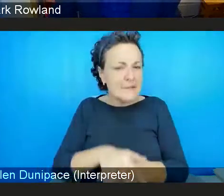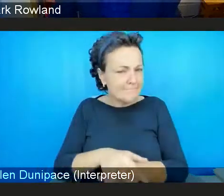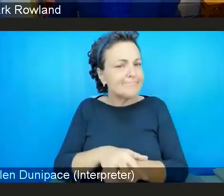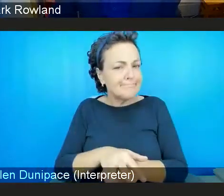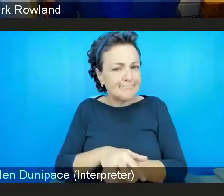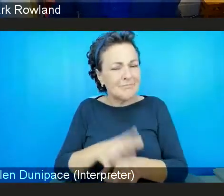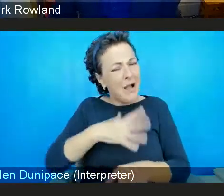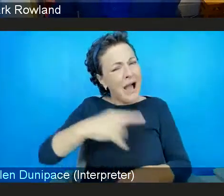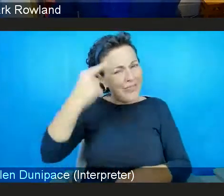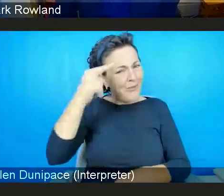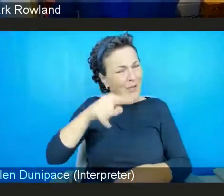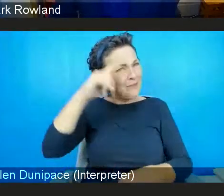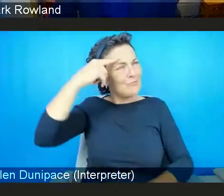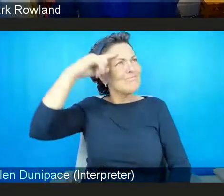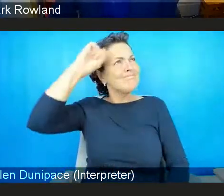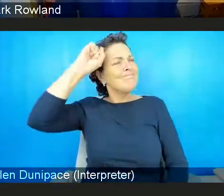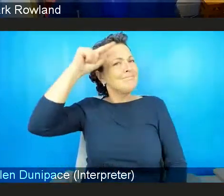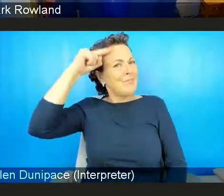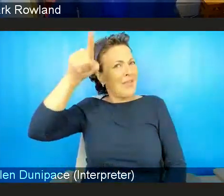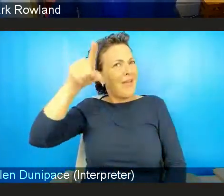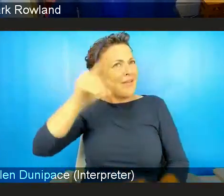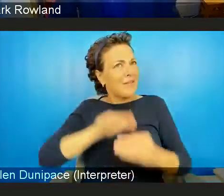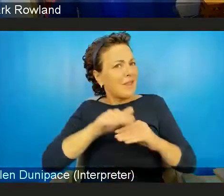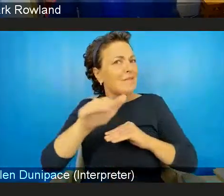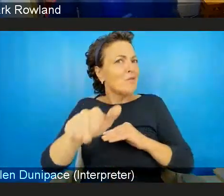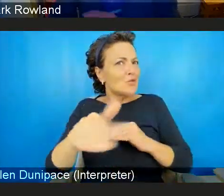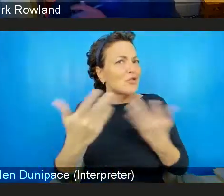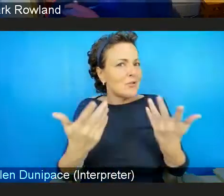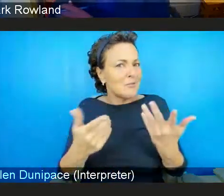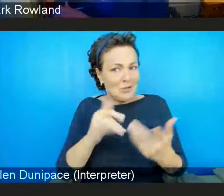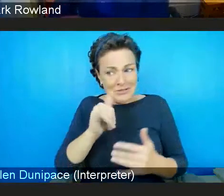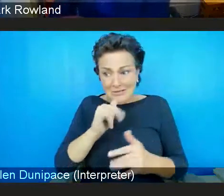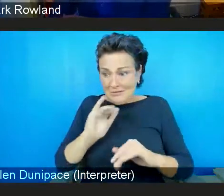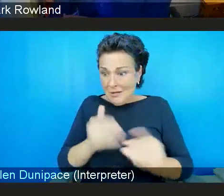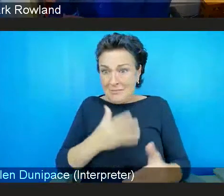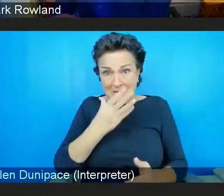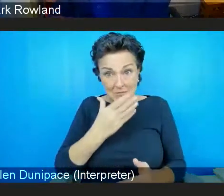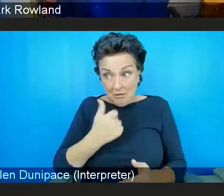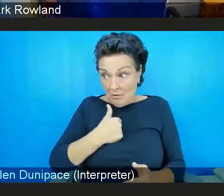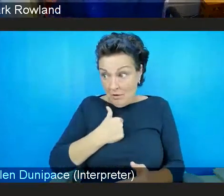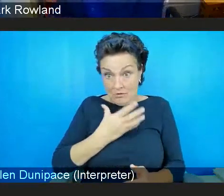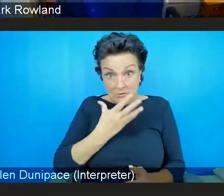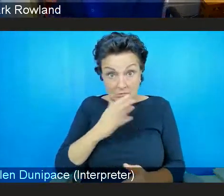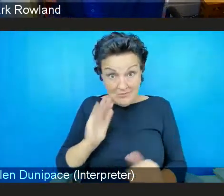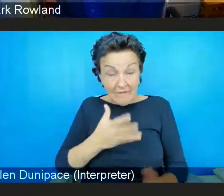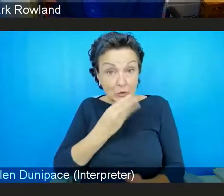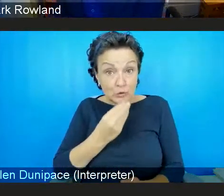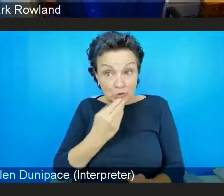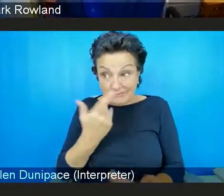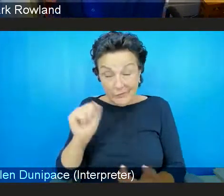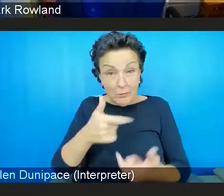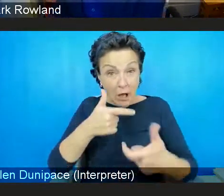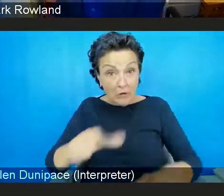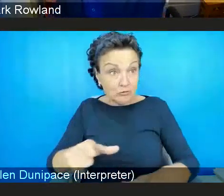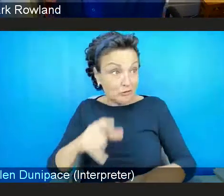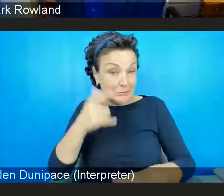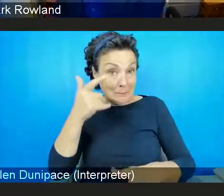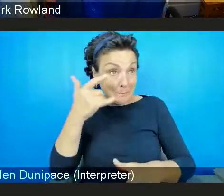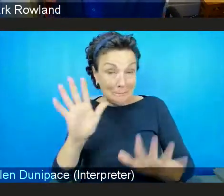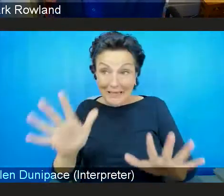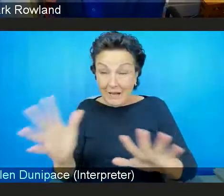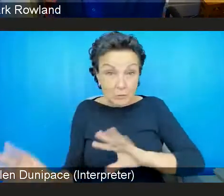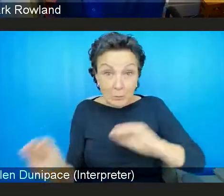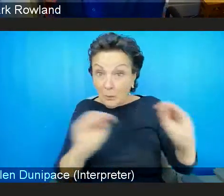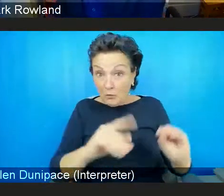of, particularly since, as I said, some of our service users come from countries who might be affected by climate crises.